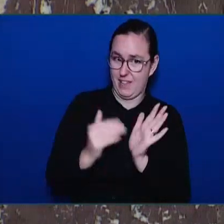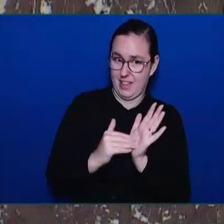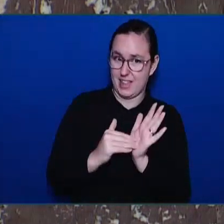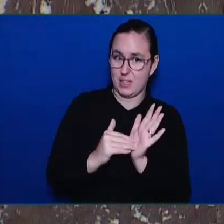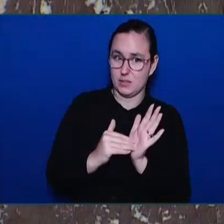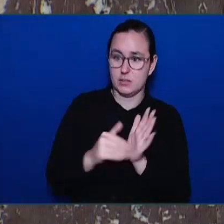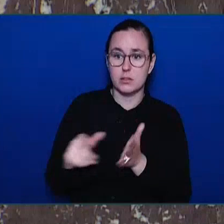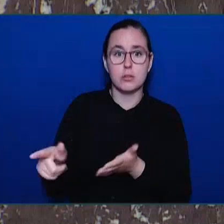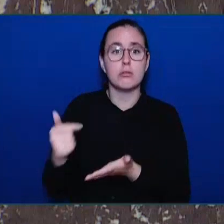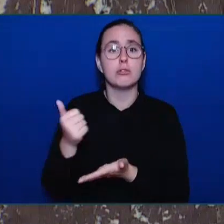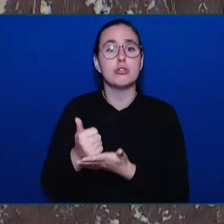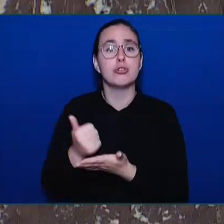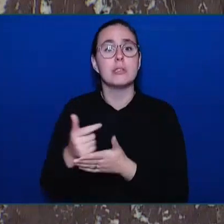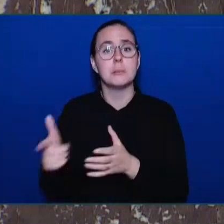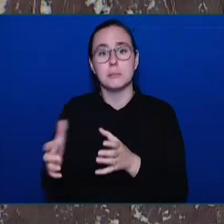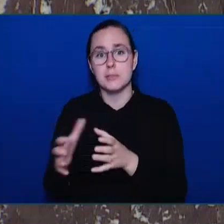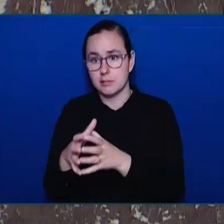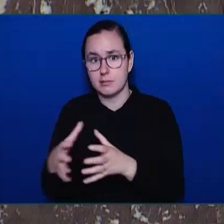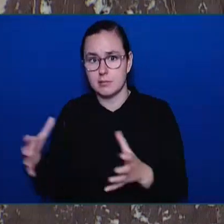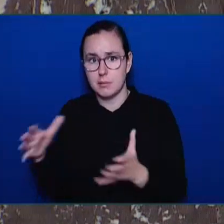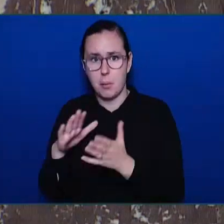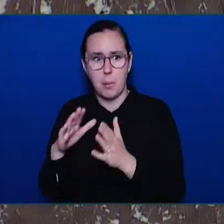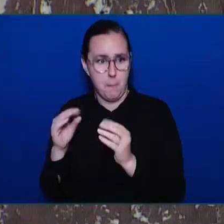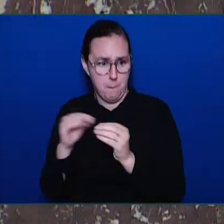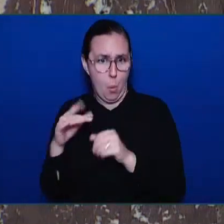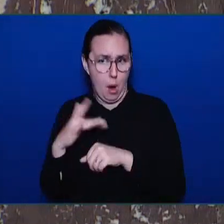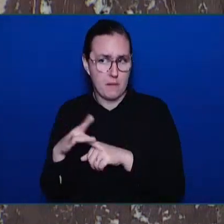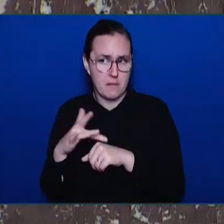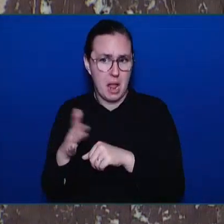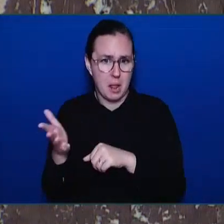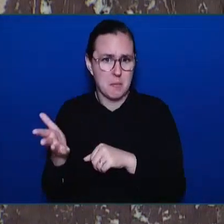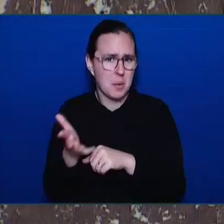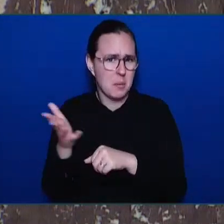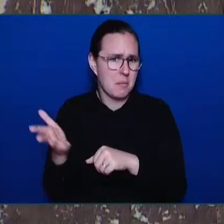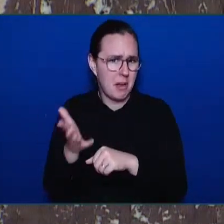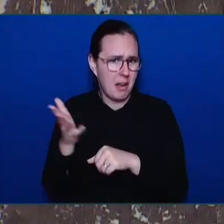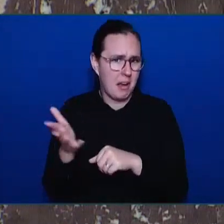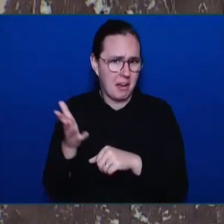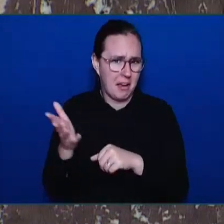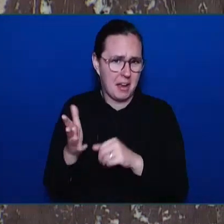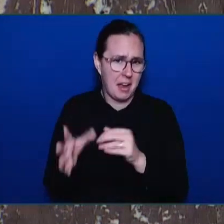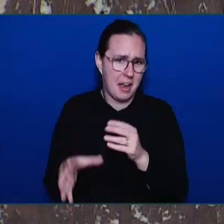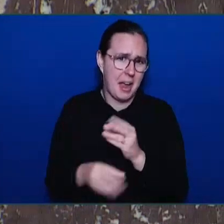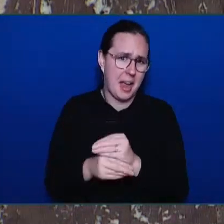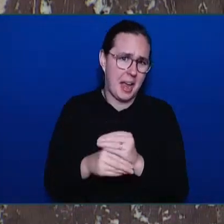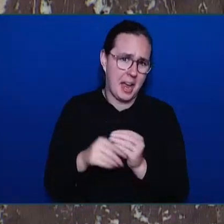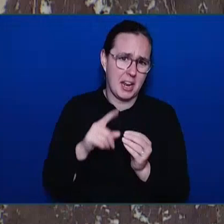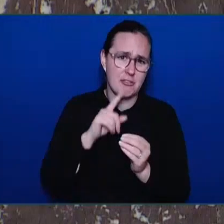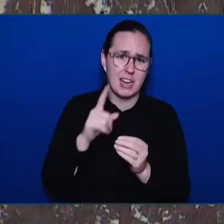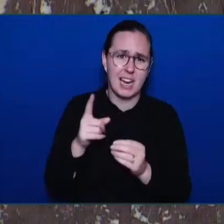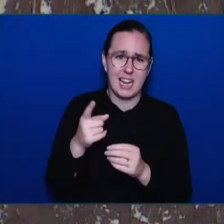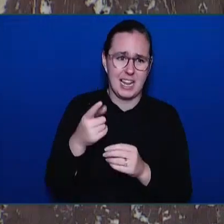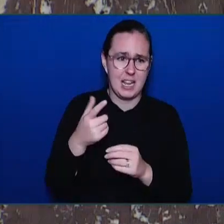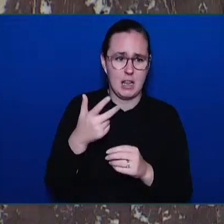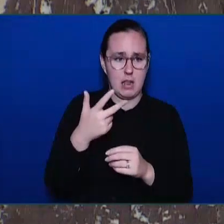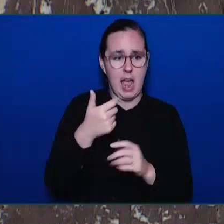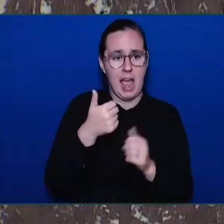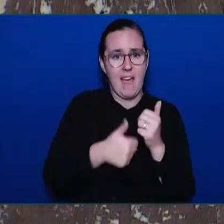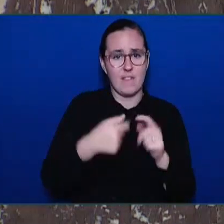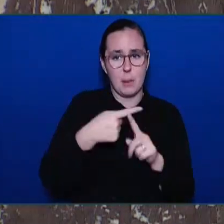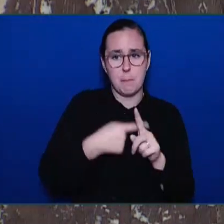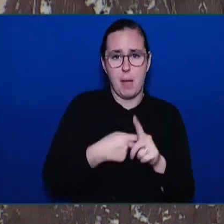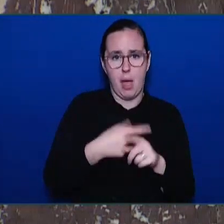been operating, that it has really only added three treatment beds a month in British Columbia. Alberta successfully